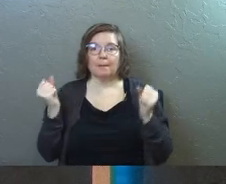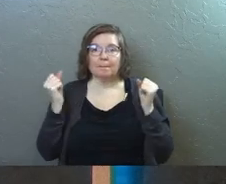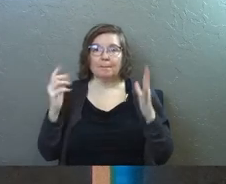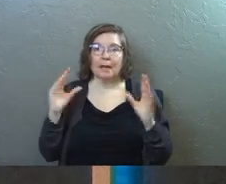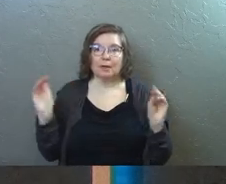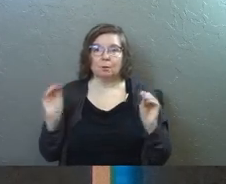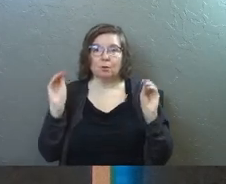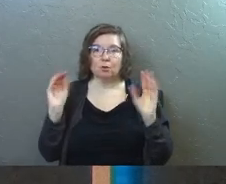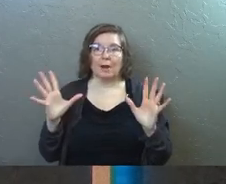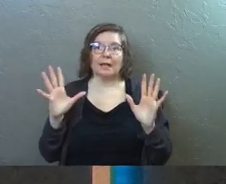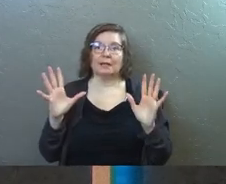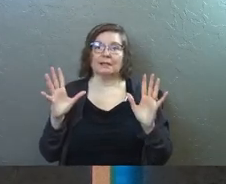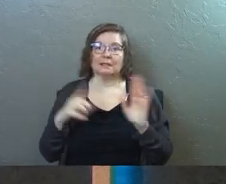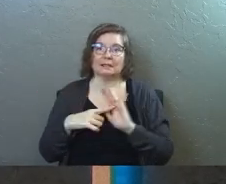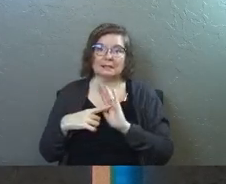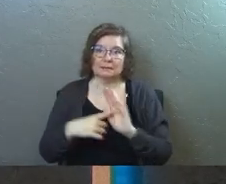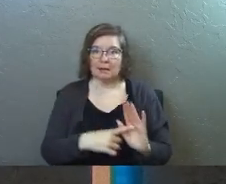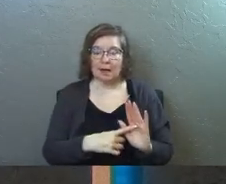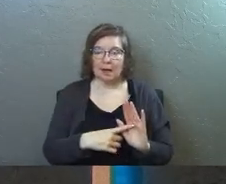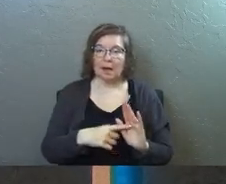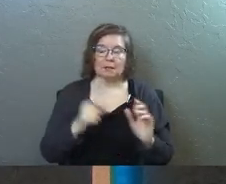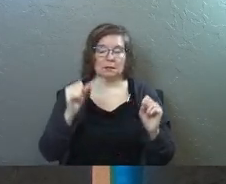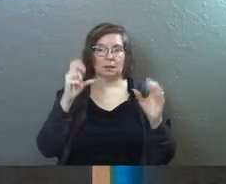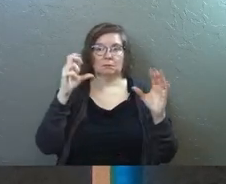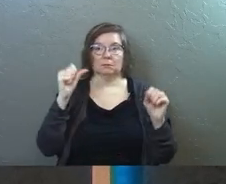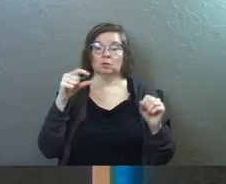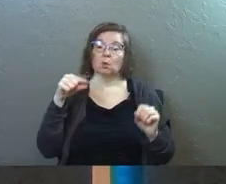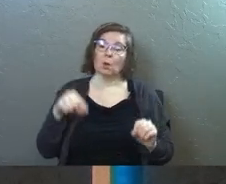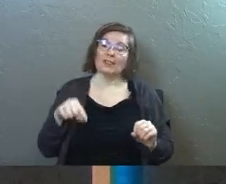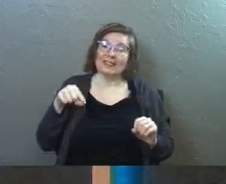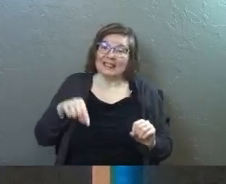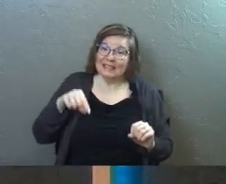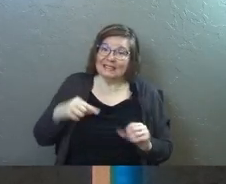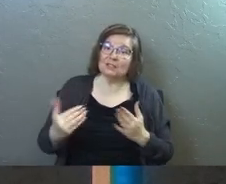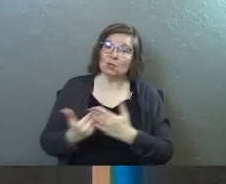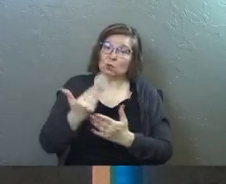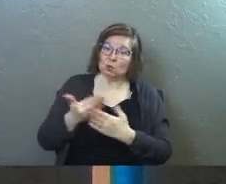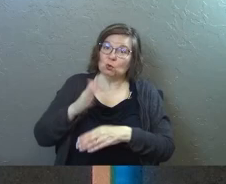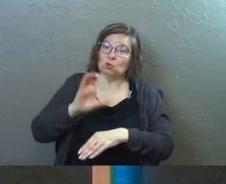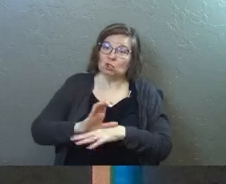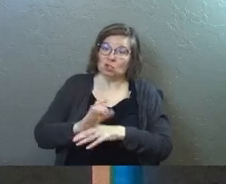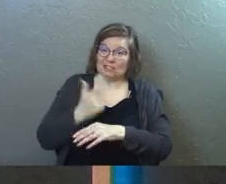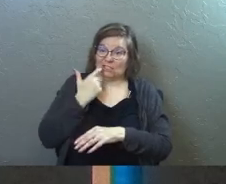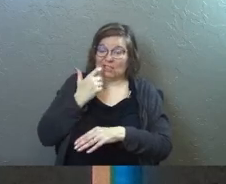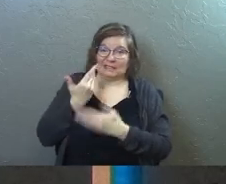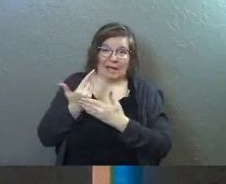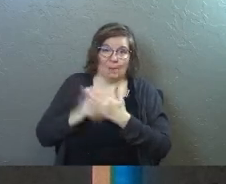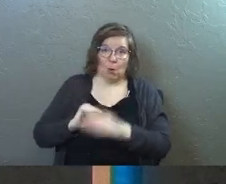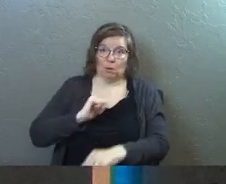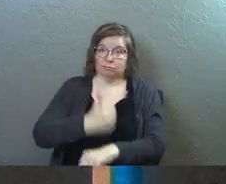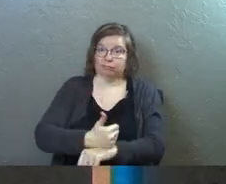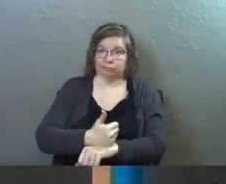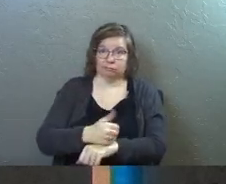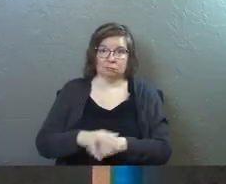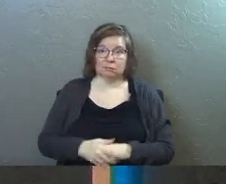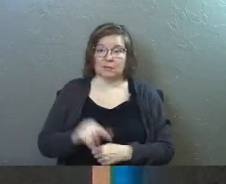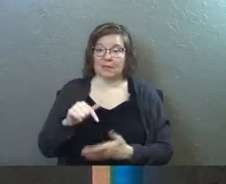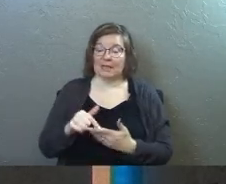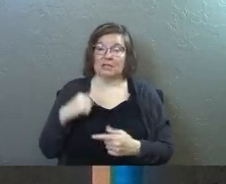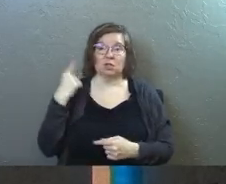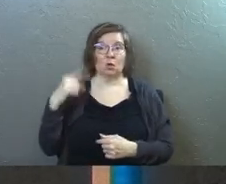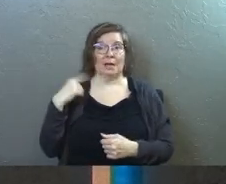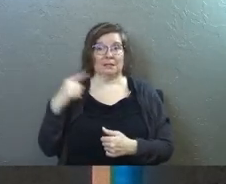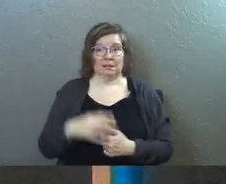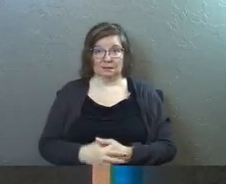many miraculous signs and wonders. So this is a new church just got born. This is